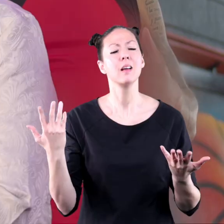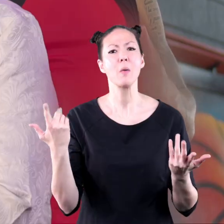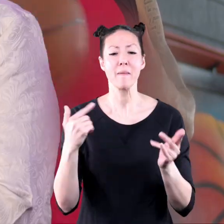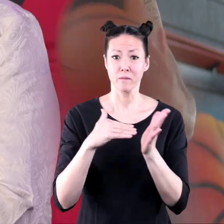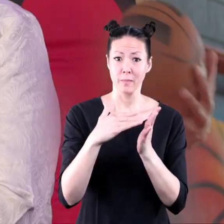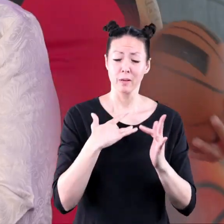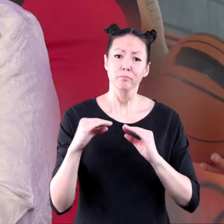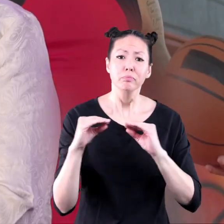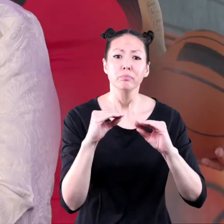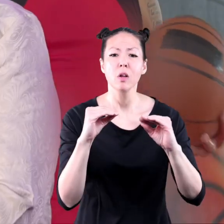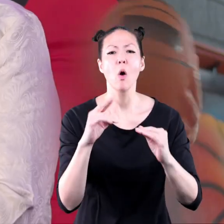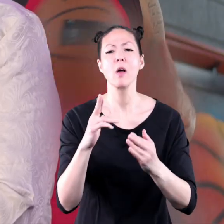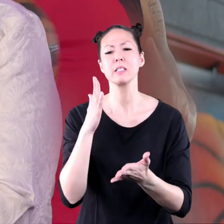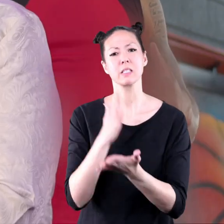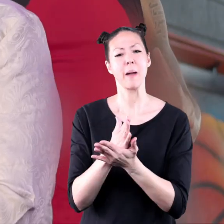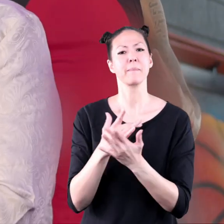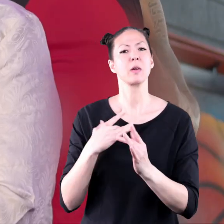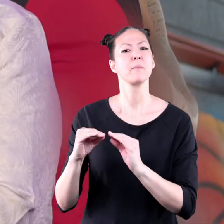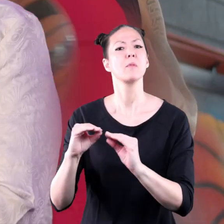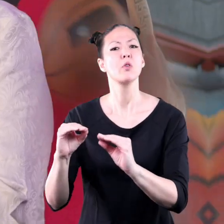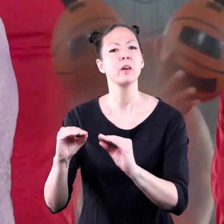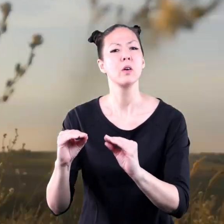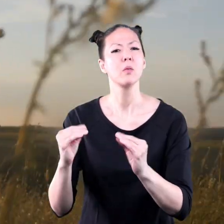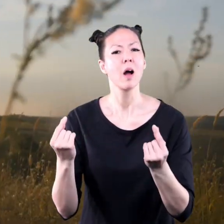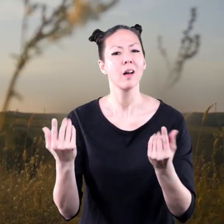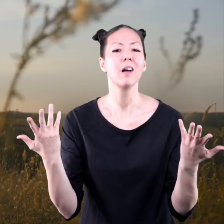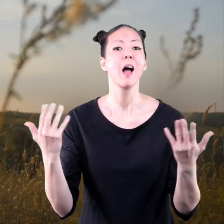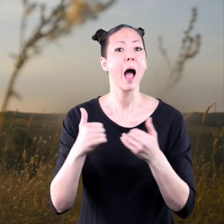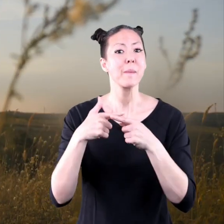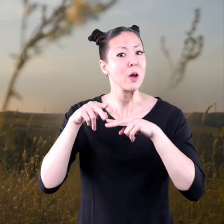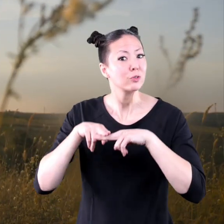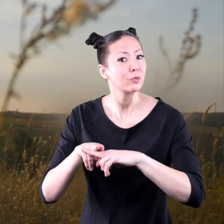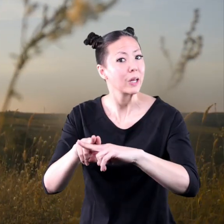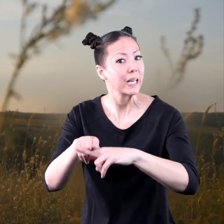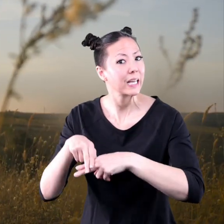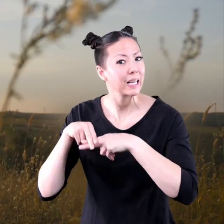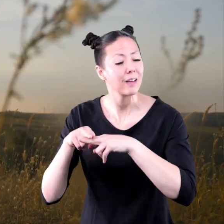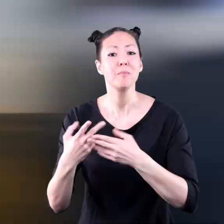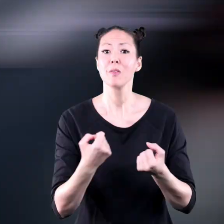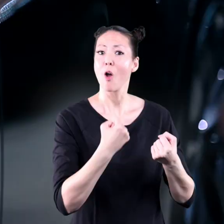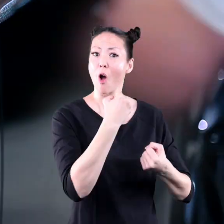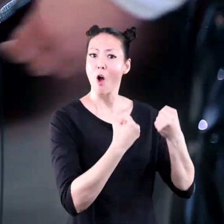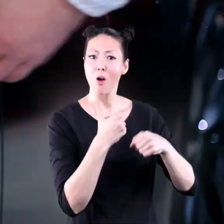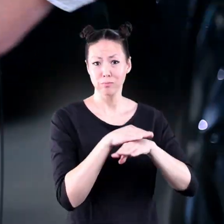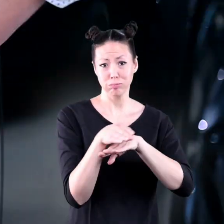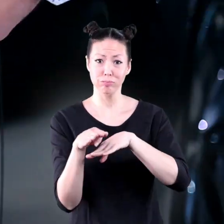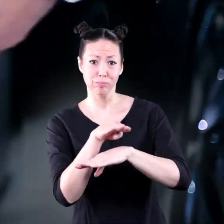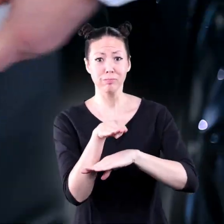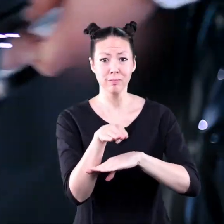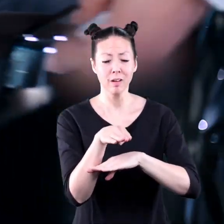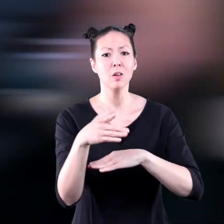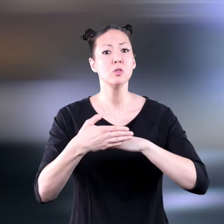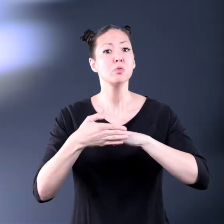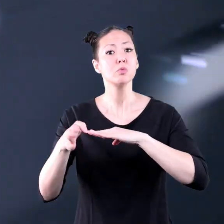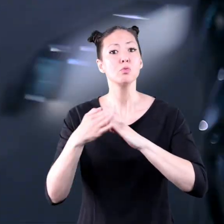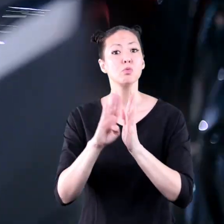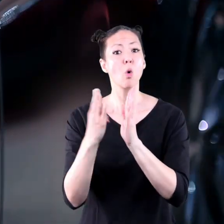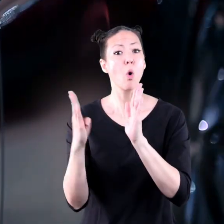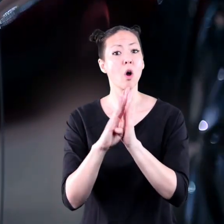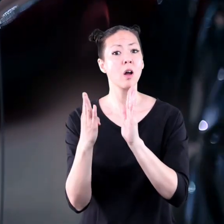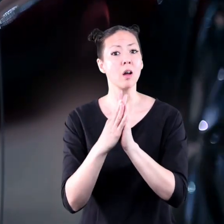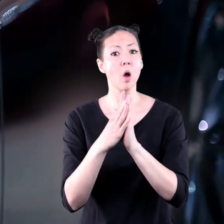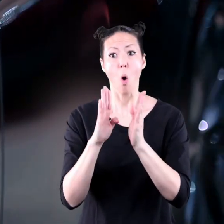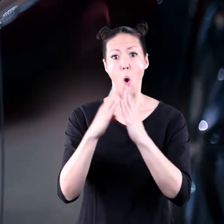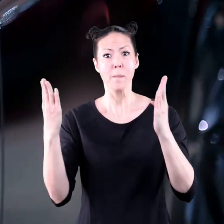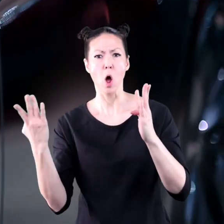that you frequently move or stop from moving? How about a swing or a car? What about a door when you open or shut